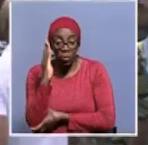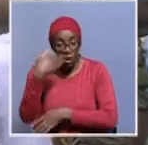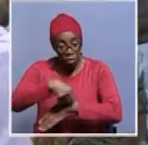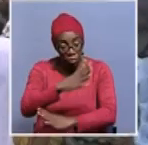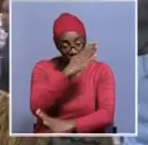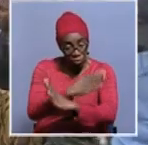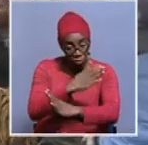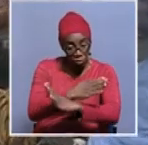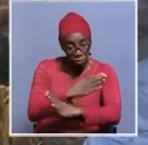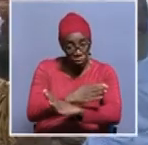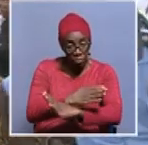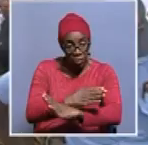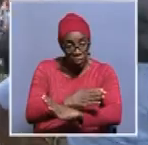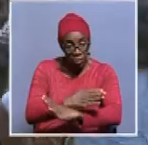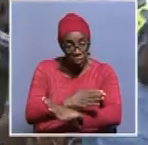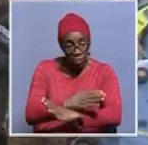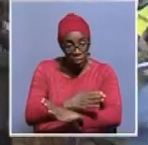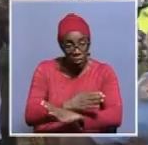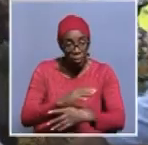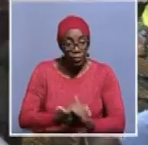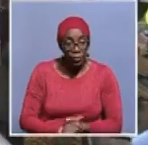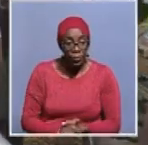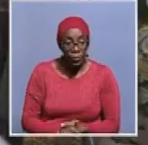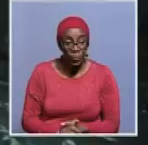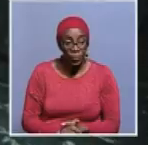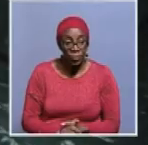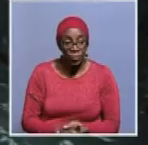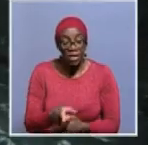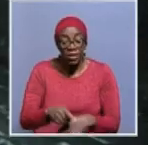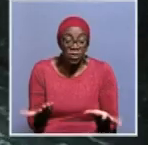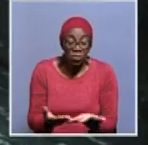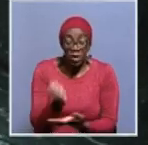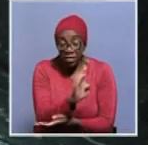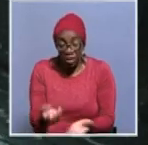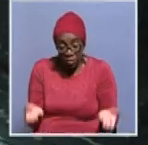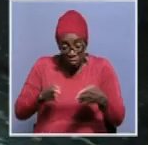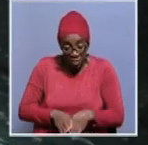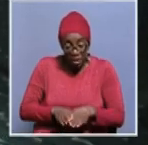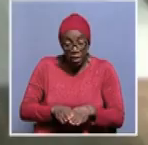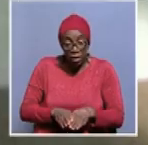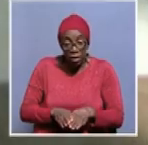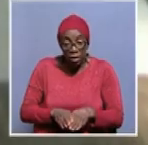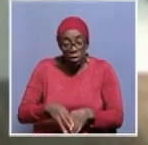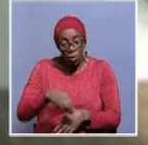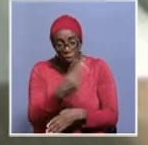uh mambuva harina kapolata june that's where they are going to bury on tuesday not tomorrow